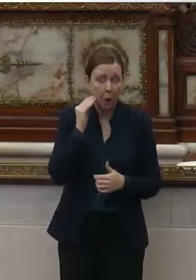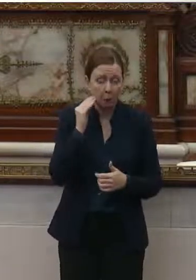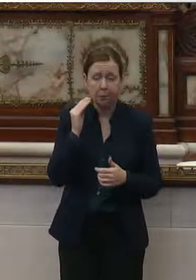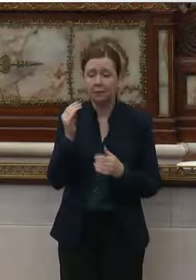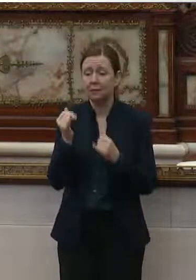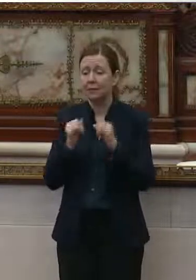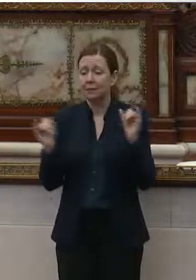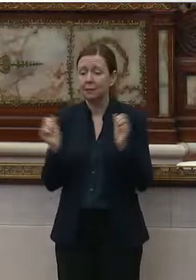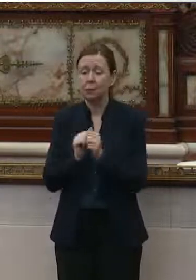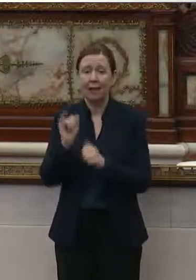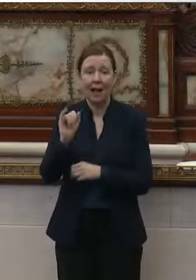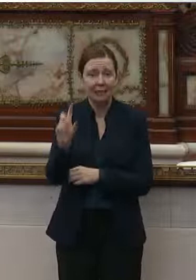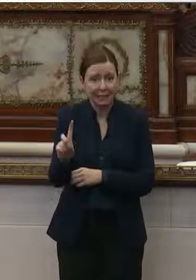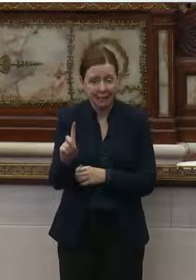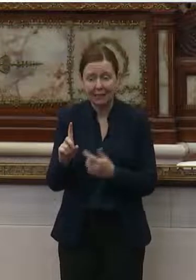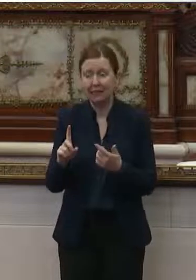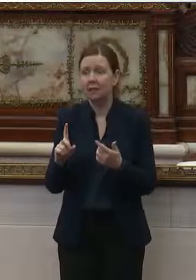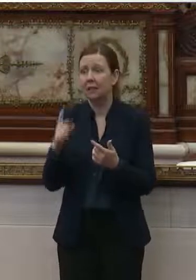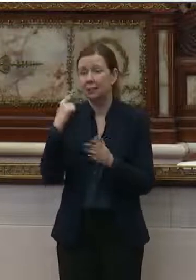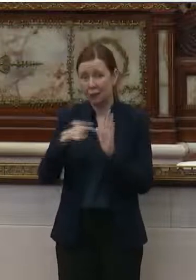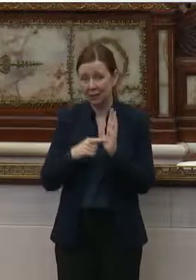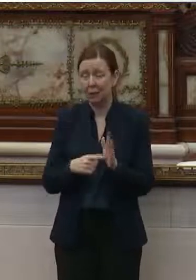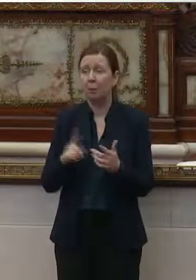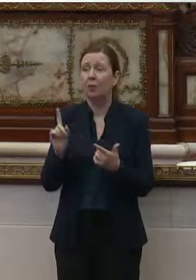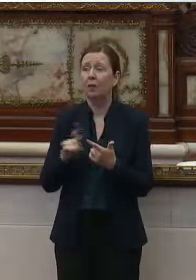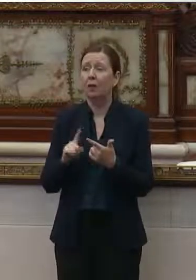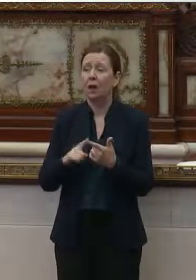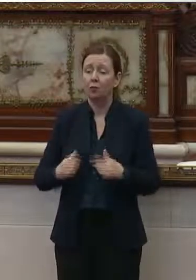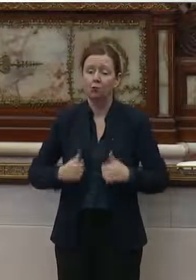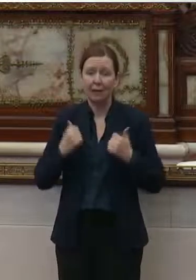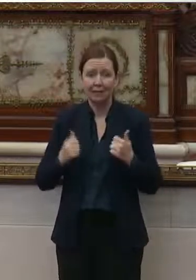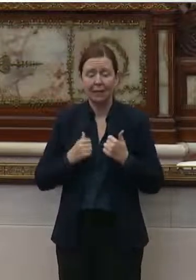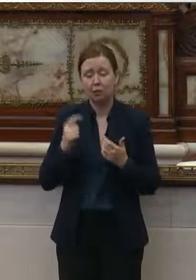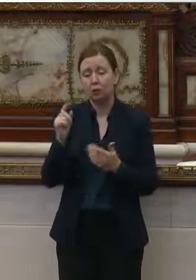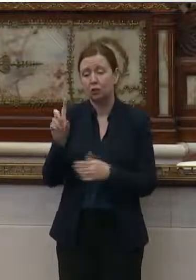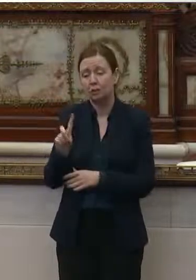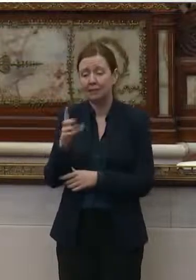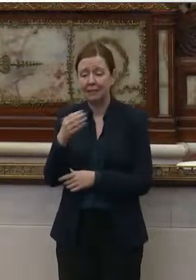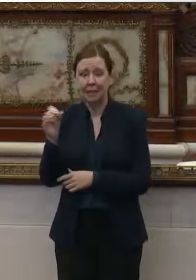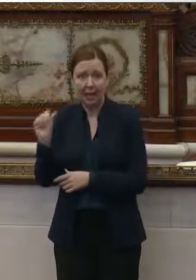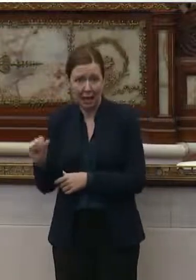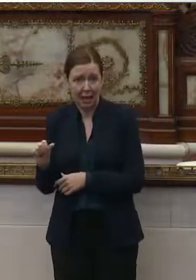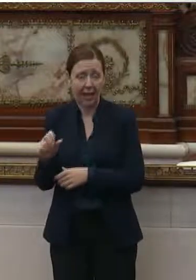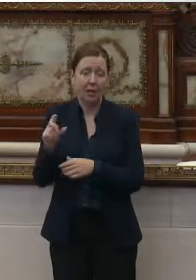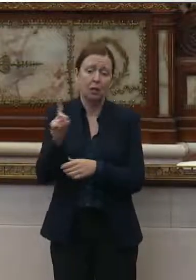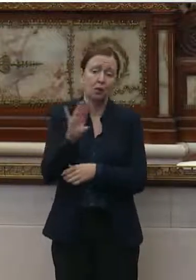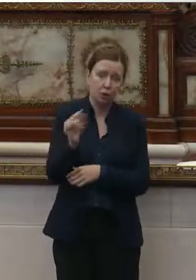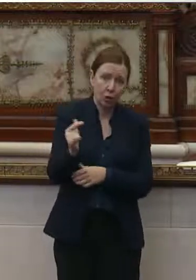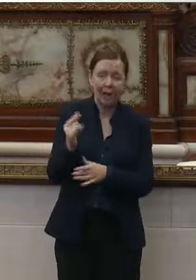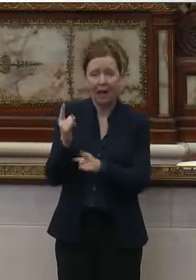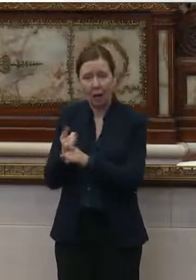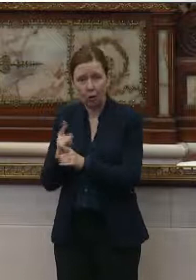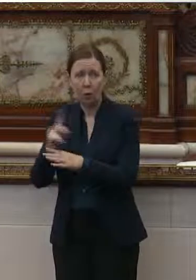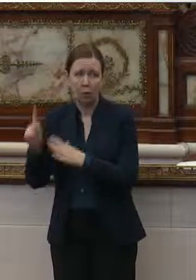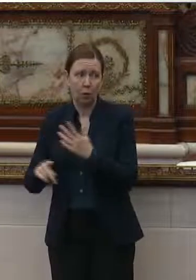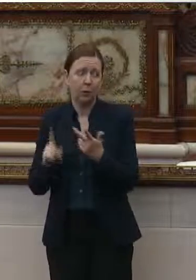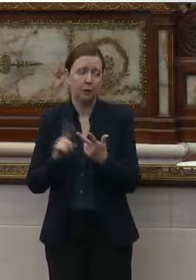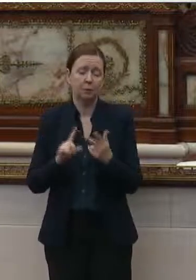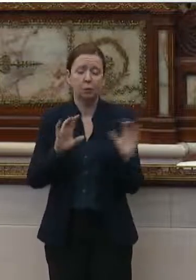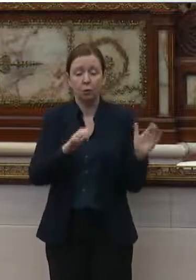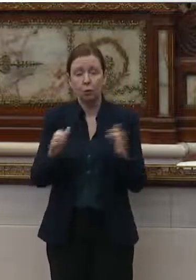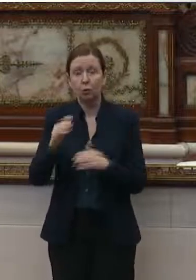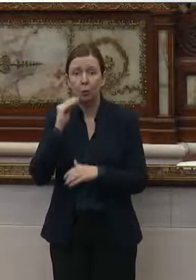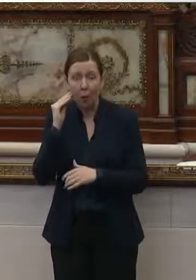individuals with intellectual disabilities, for example. There are residential drug and alcohol treatment programs. There are group